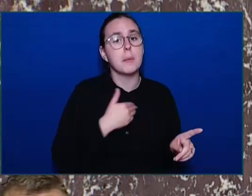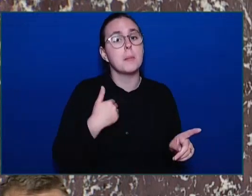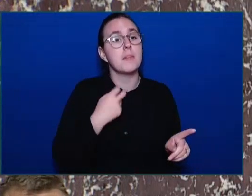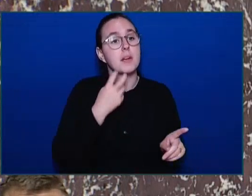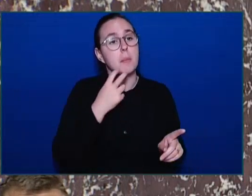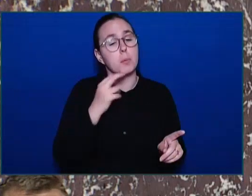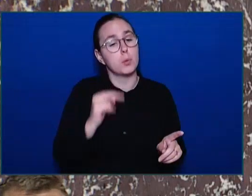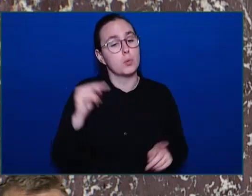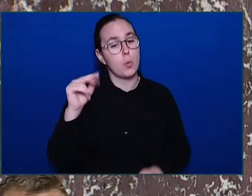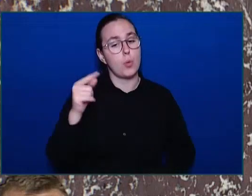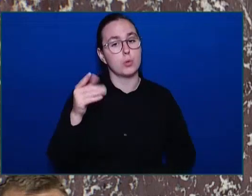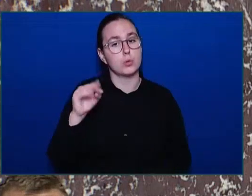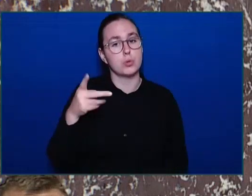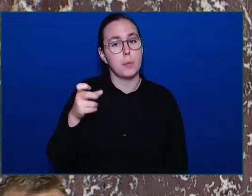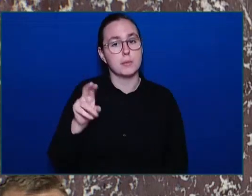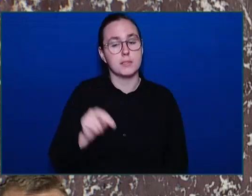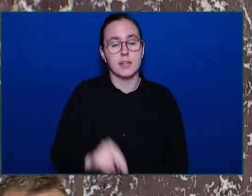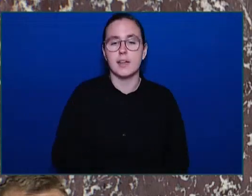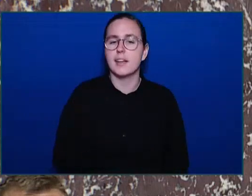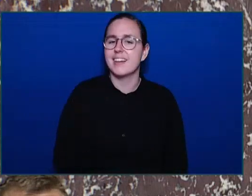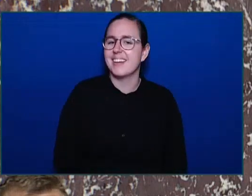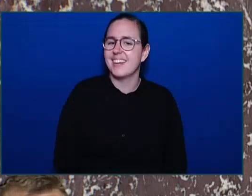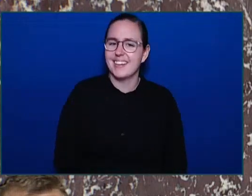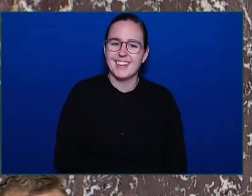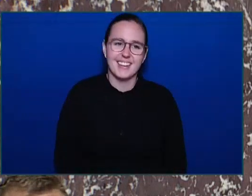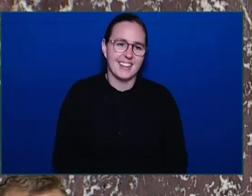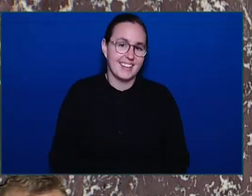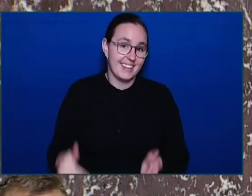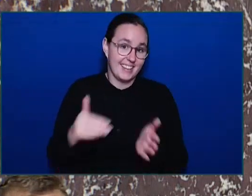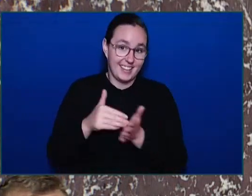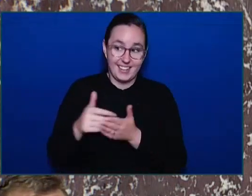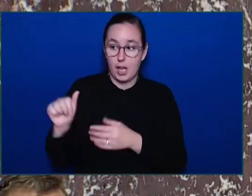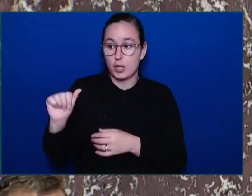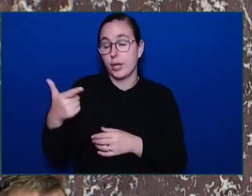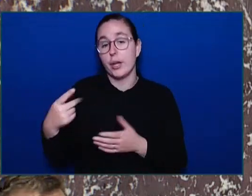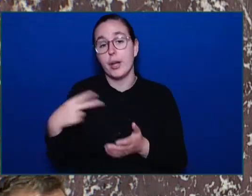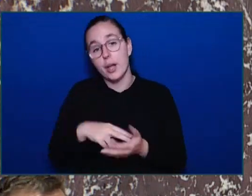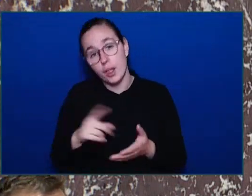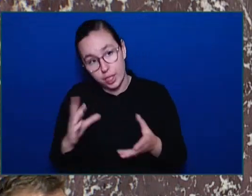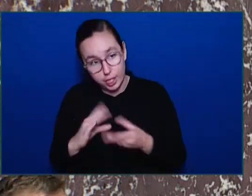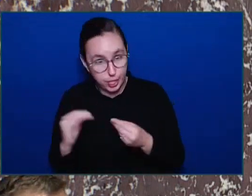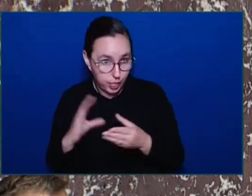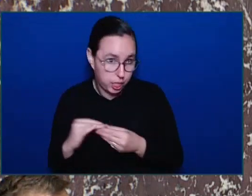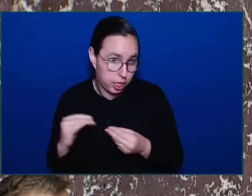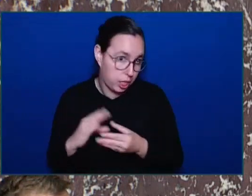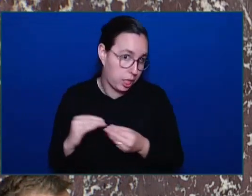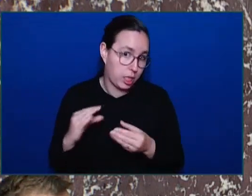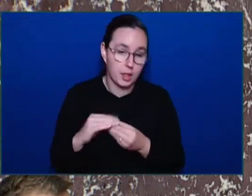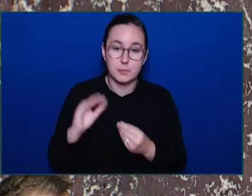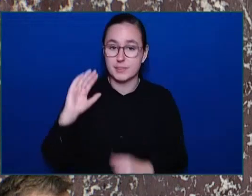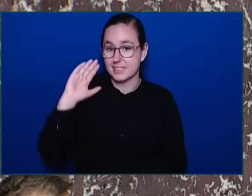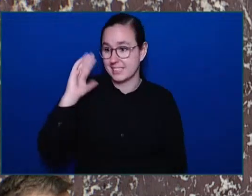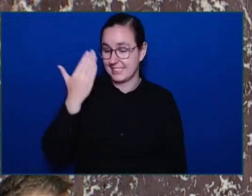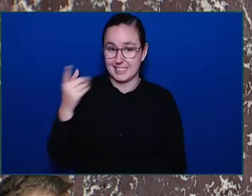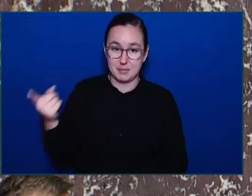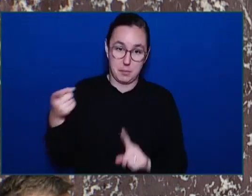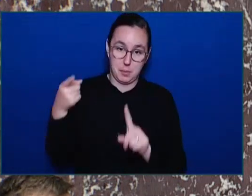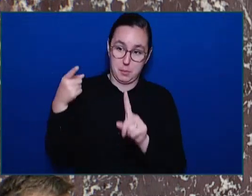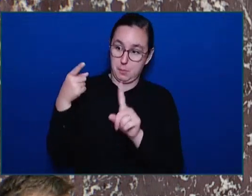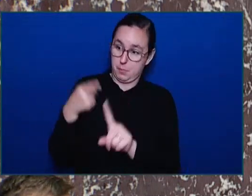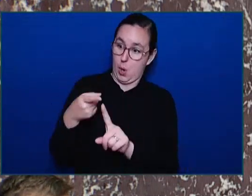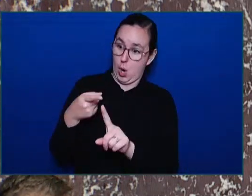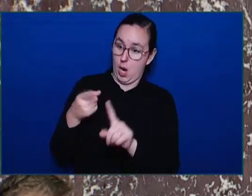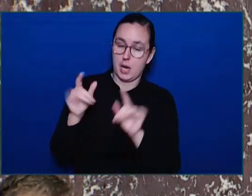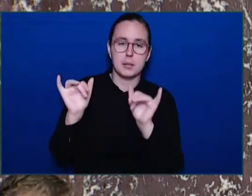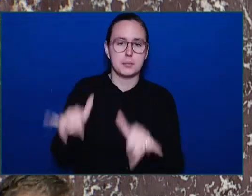house, but he seems to have missed the plot line here. And the sad reality is we're asking questions of actually the third